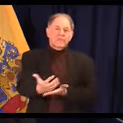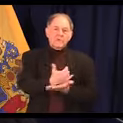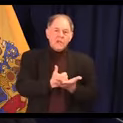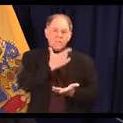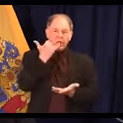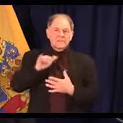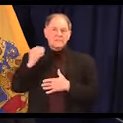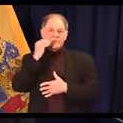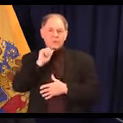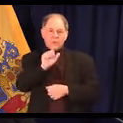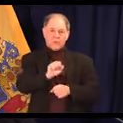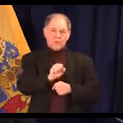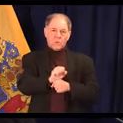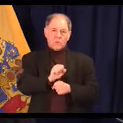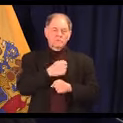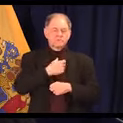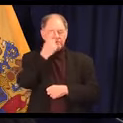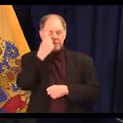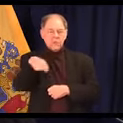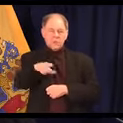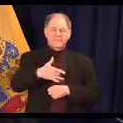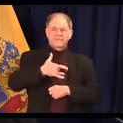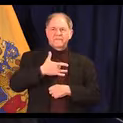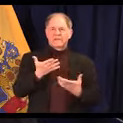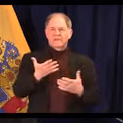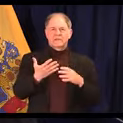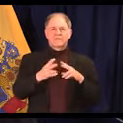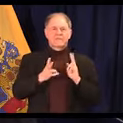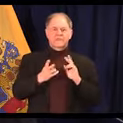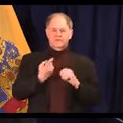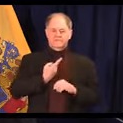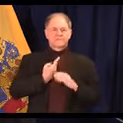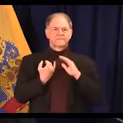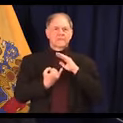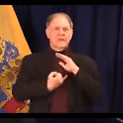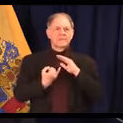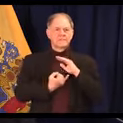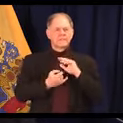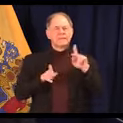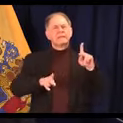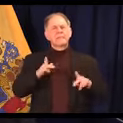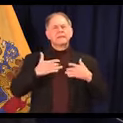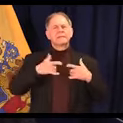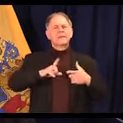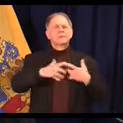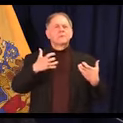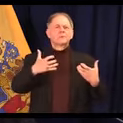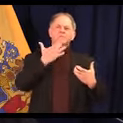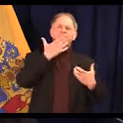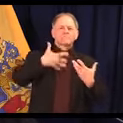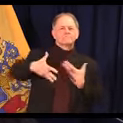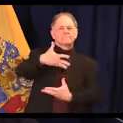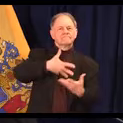at home. And we know that you might feel isolated. We are by nature social individuals,